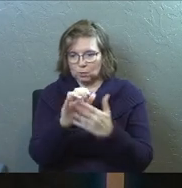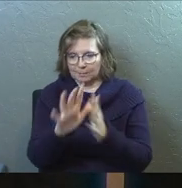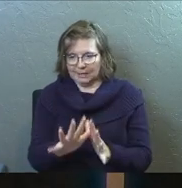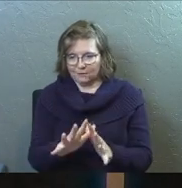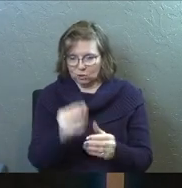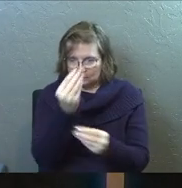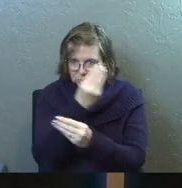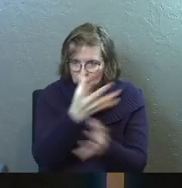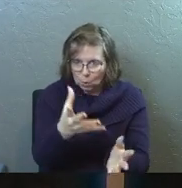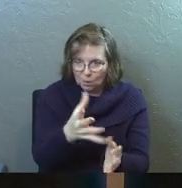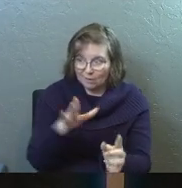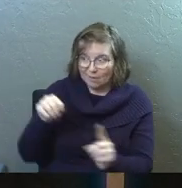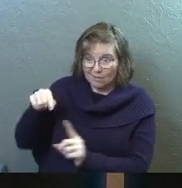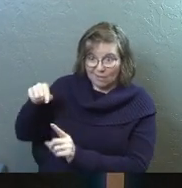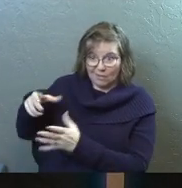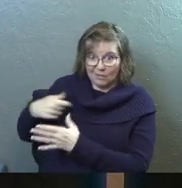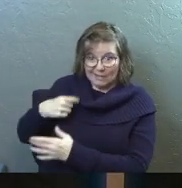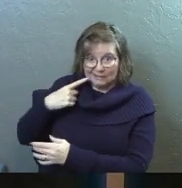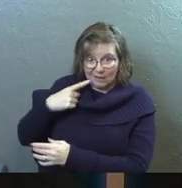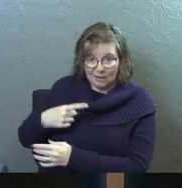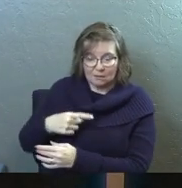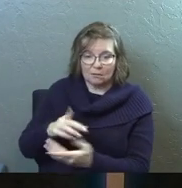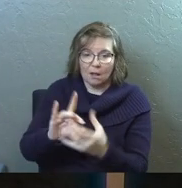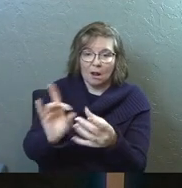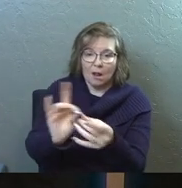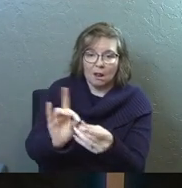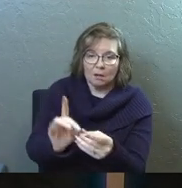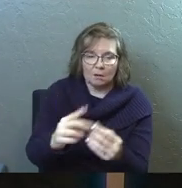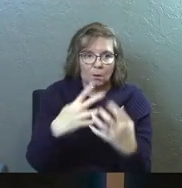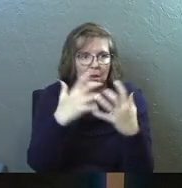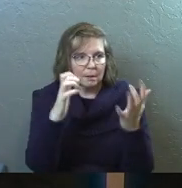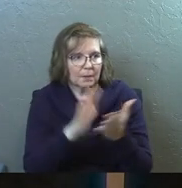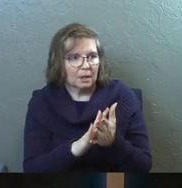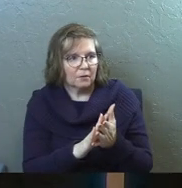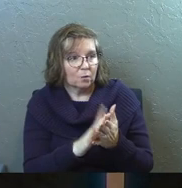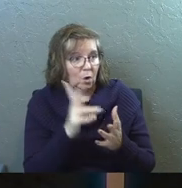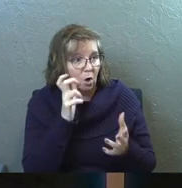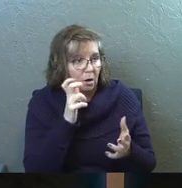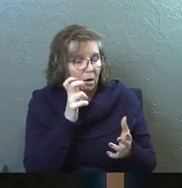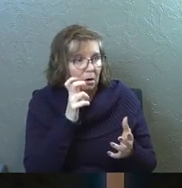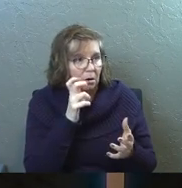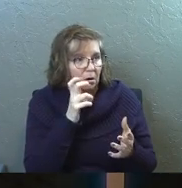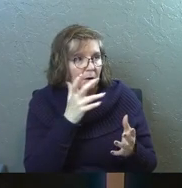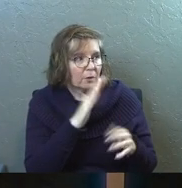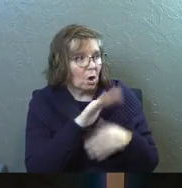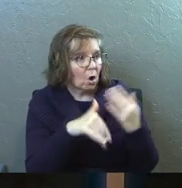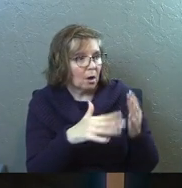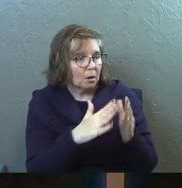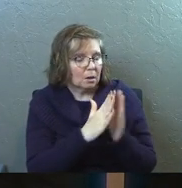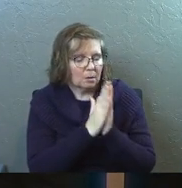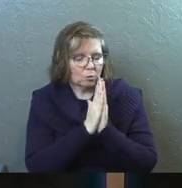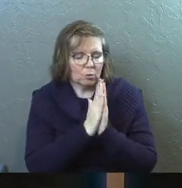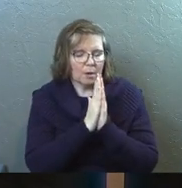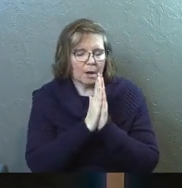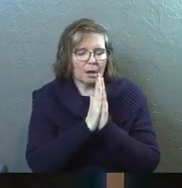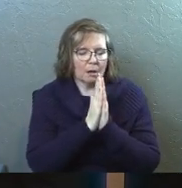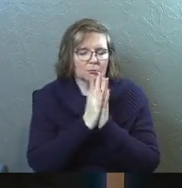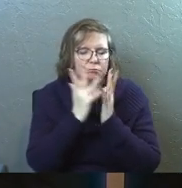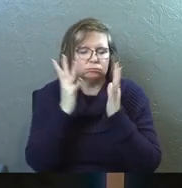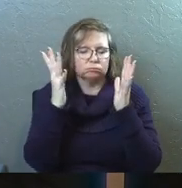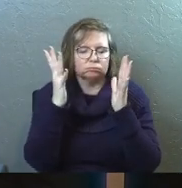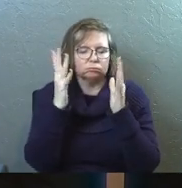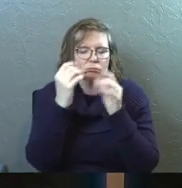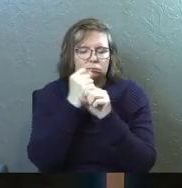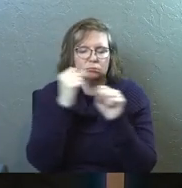the leading priests and elders had said. When they heard the report, all of the believers lifted their voices together in prayer to God. Oh, sovereign